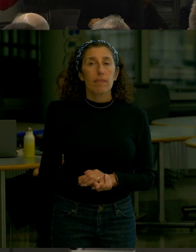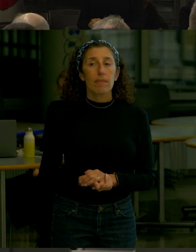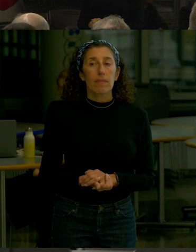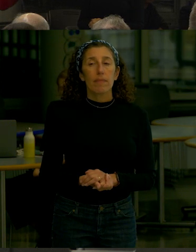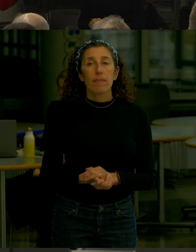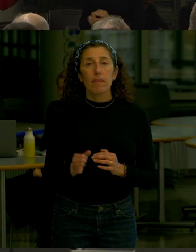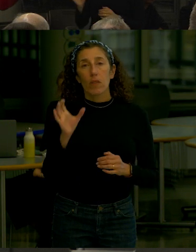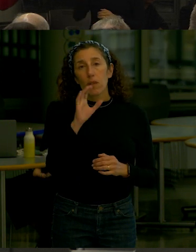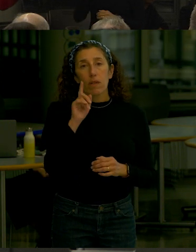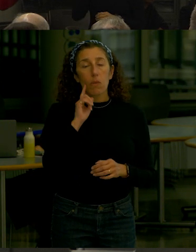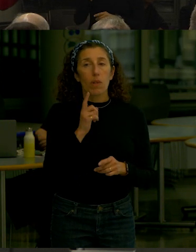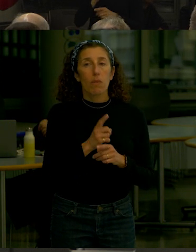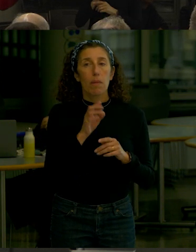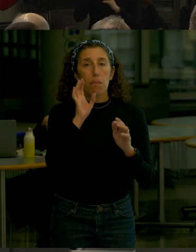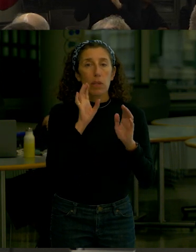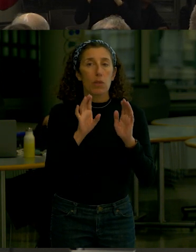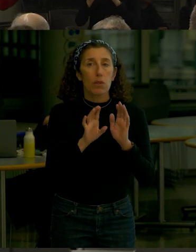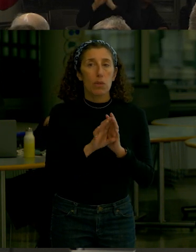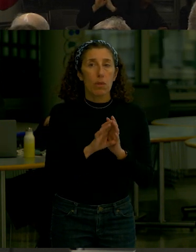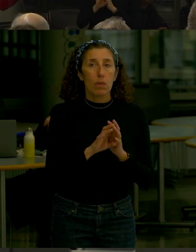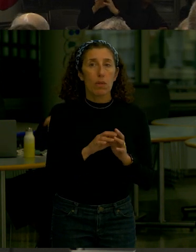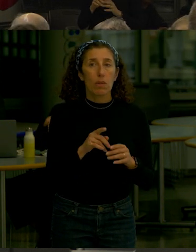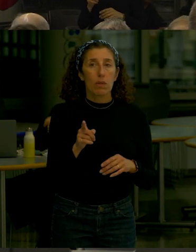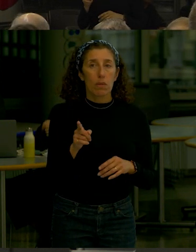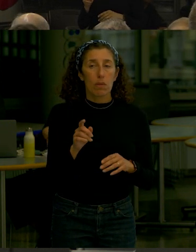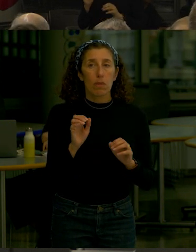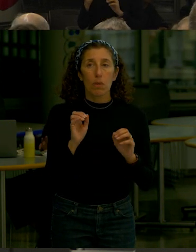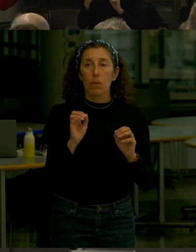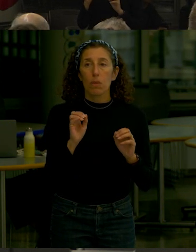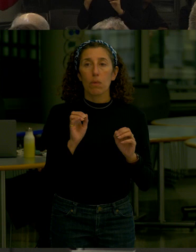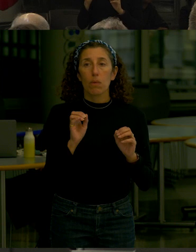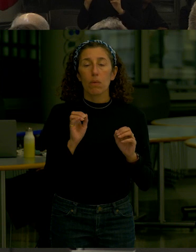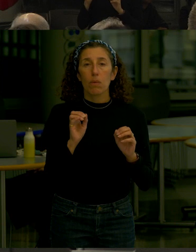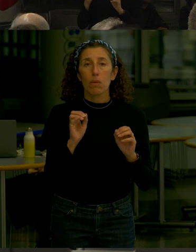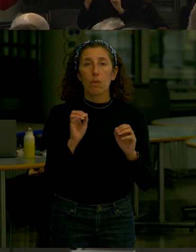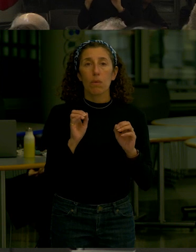and you can see all the views from all those streets that are impacted